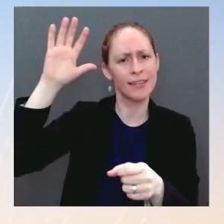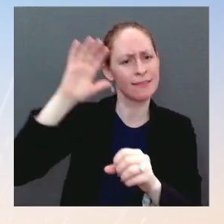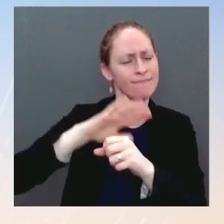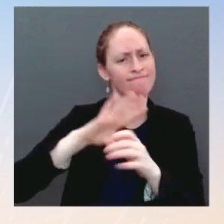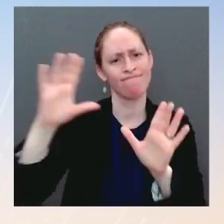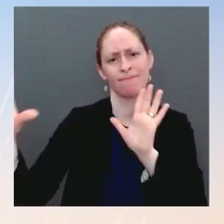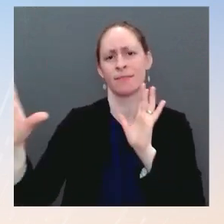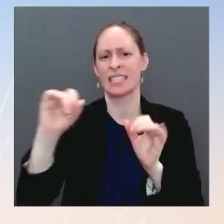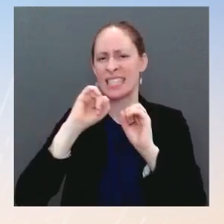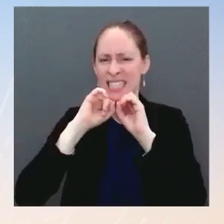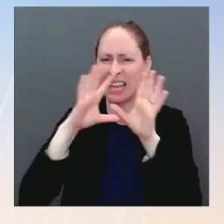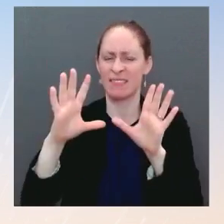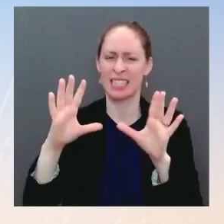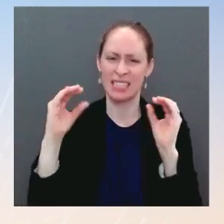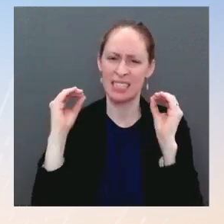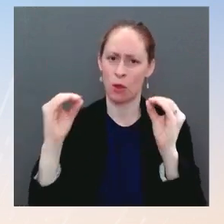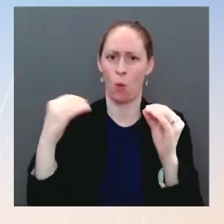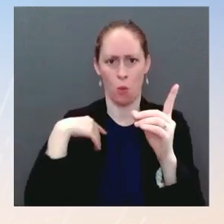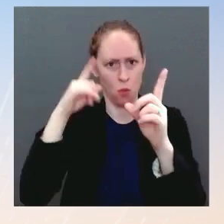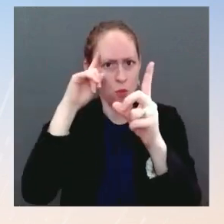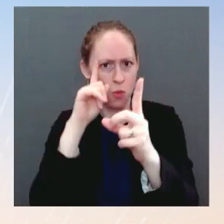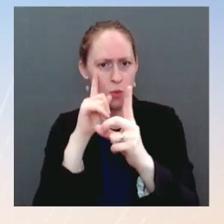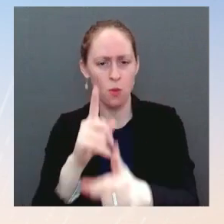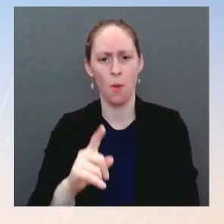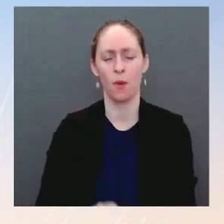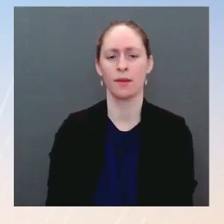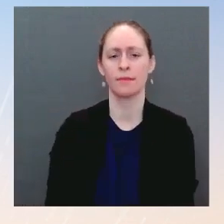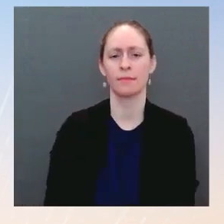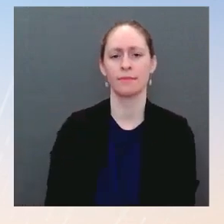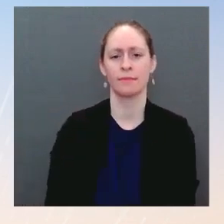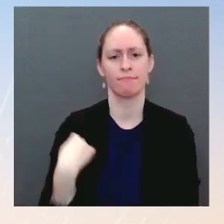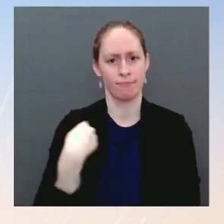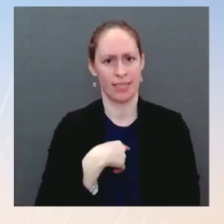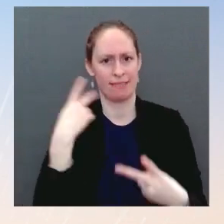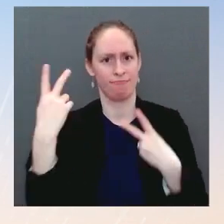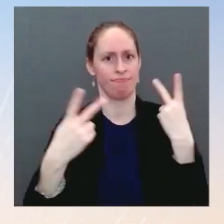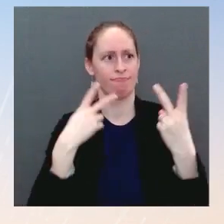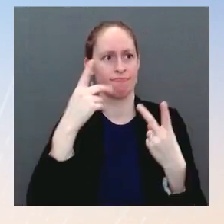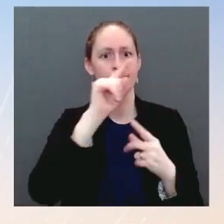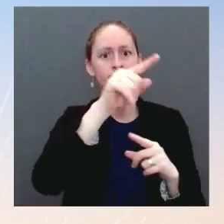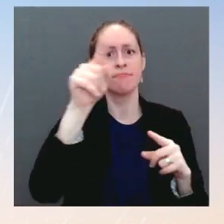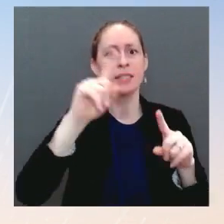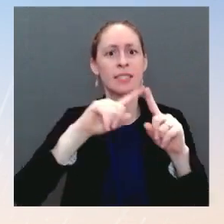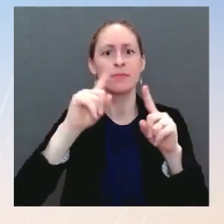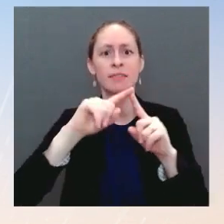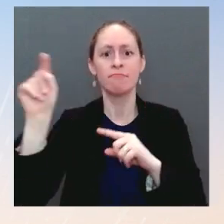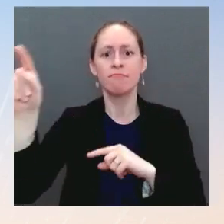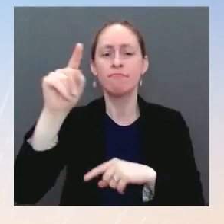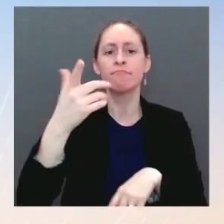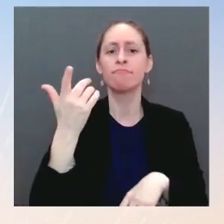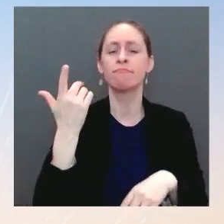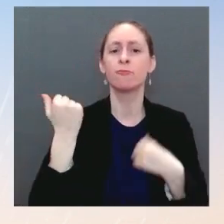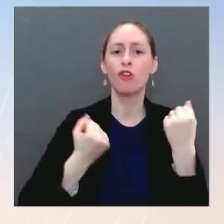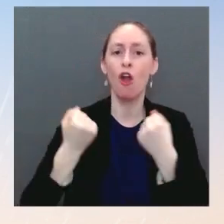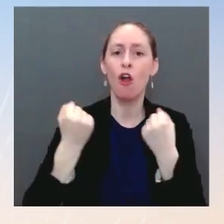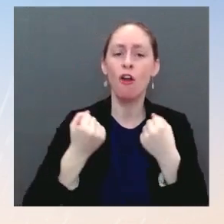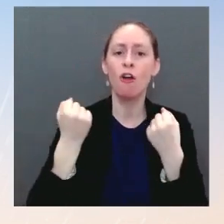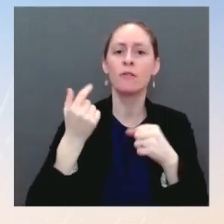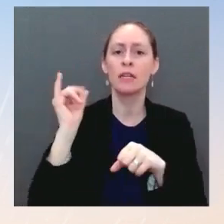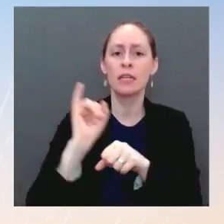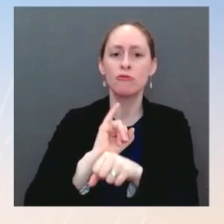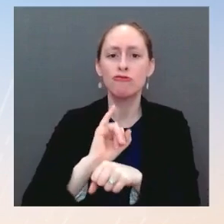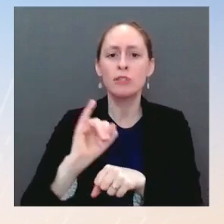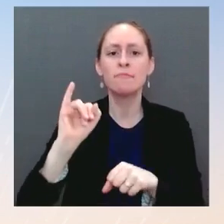is, even to their industries. That's something the President is committed to. So I don't think our approach could be any more starkly different